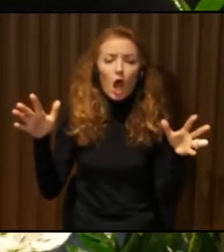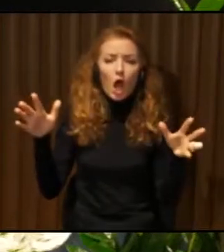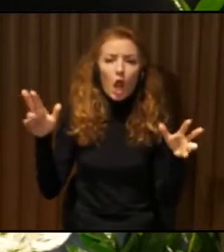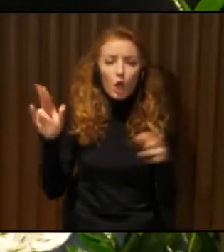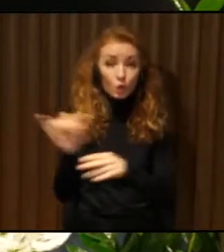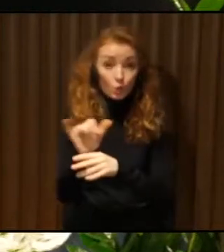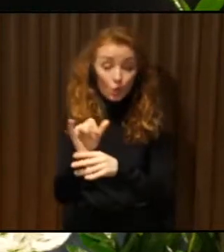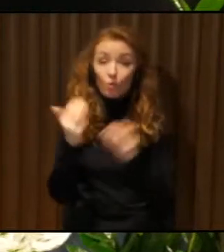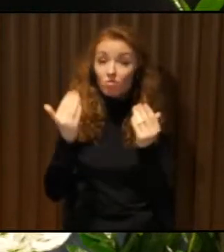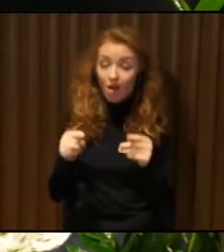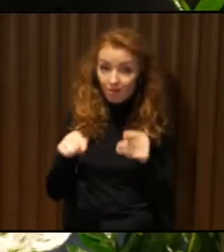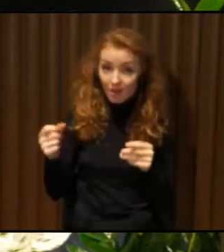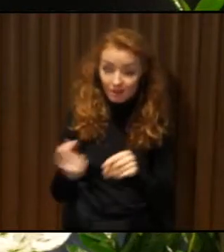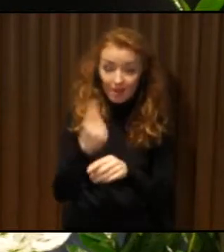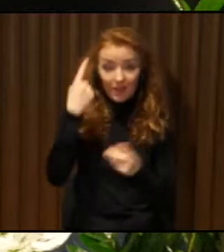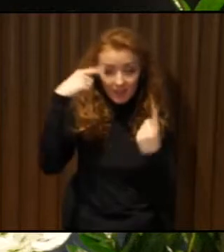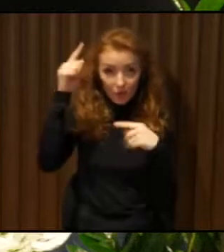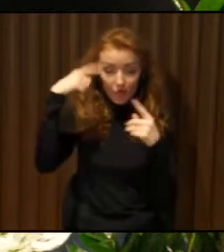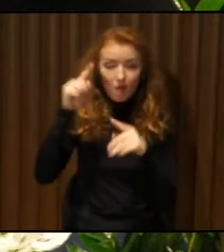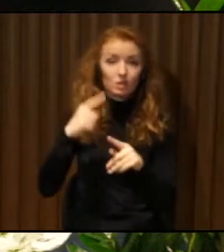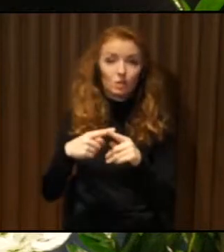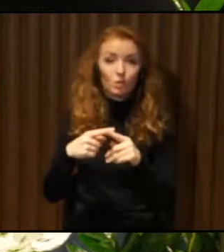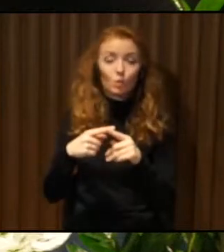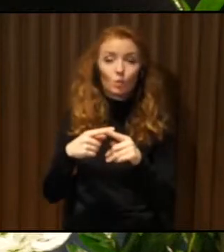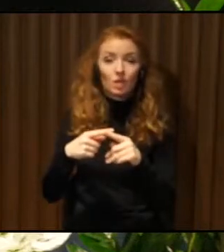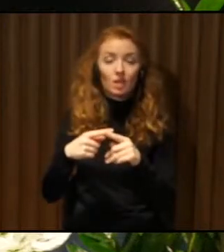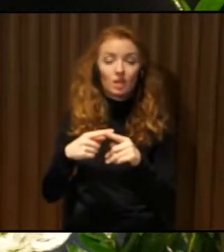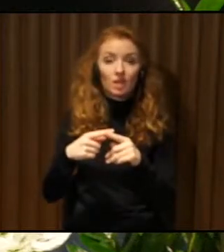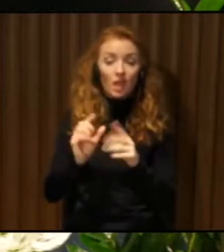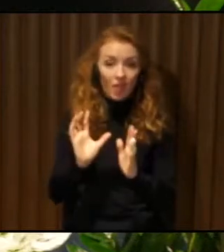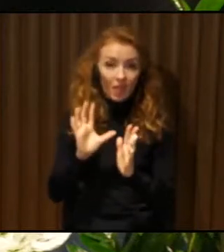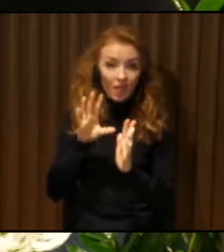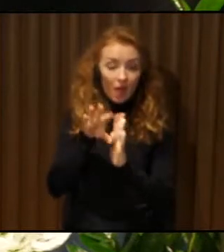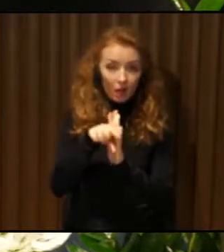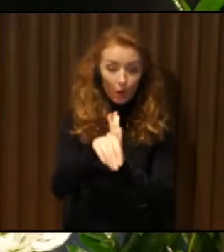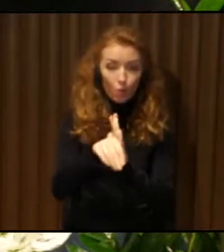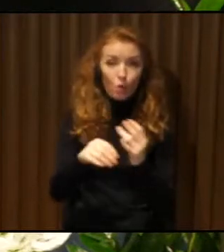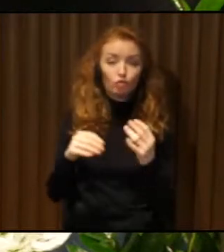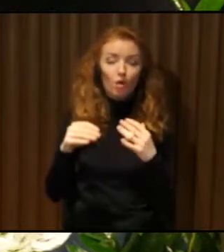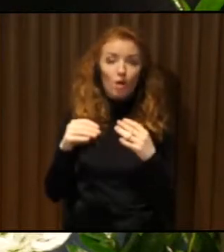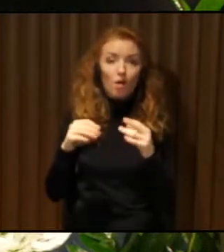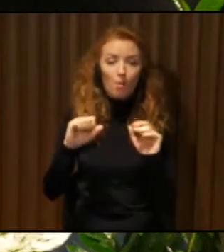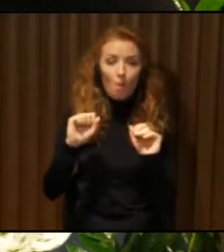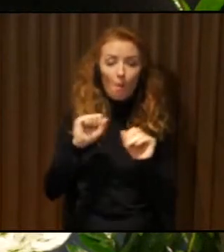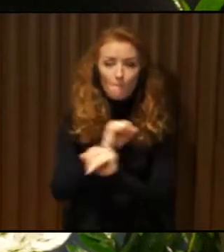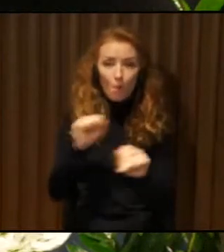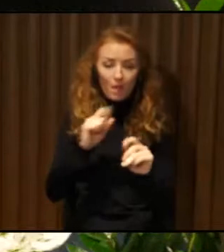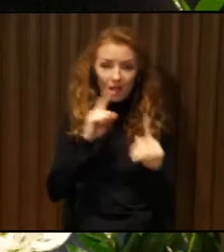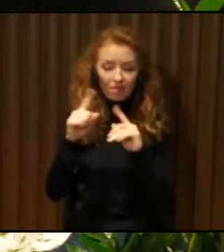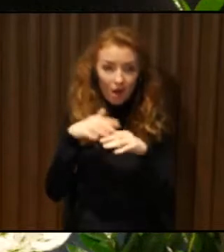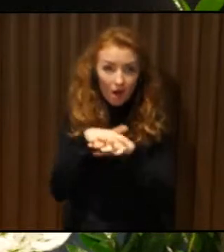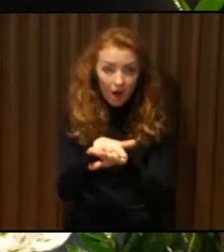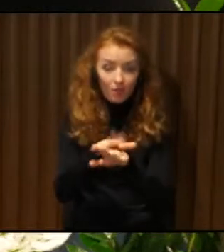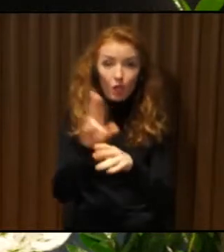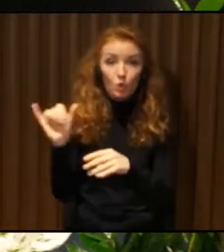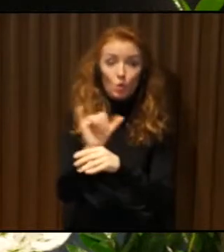with someone. For example, Riga wants to compare with Paris, that we are a small Paris. Innovation and inclusive